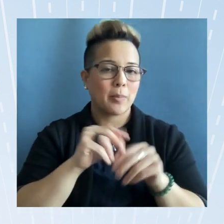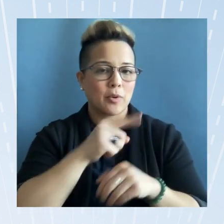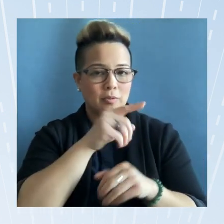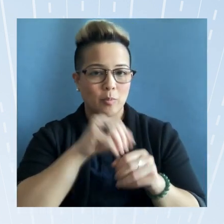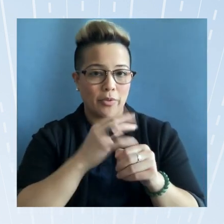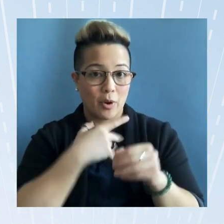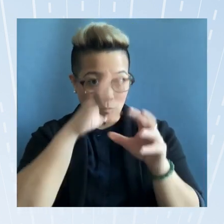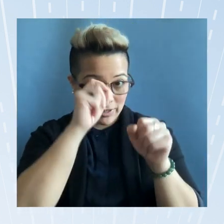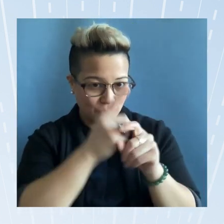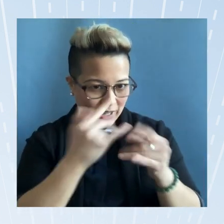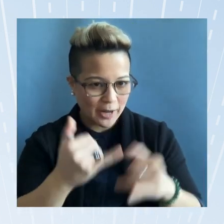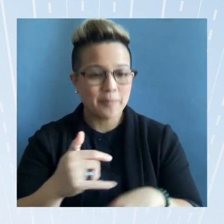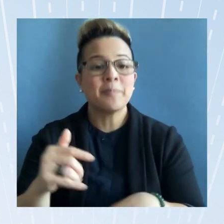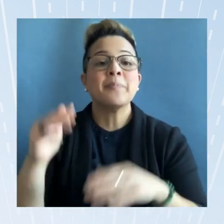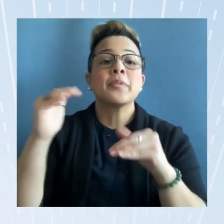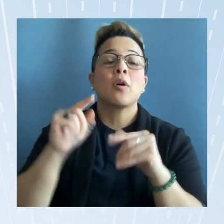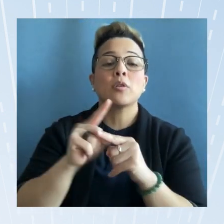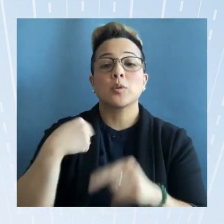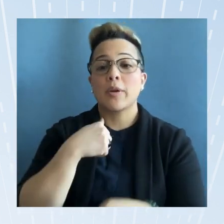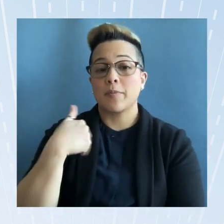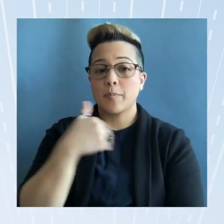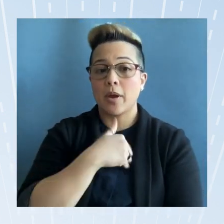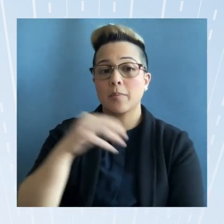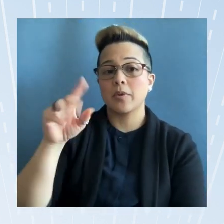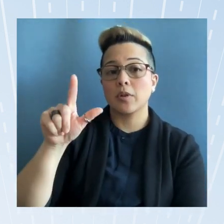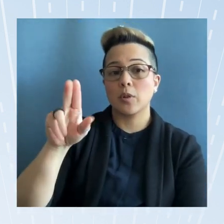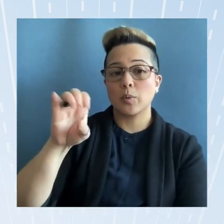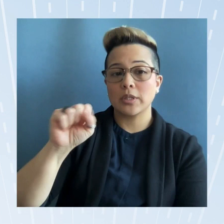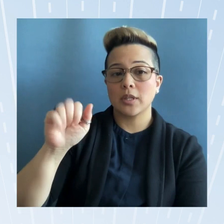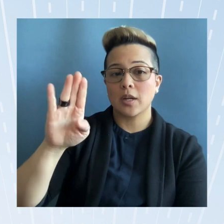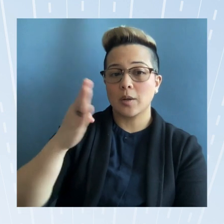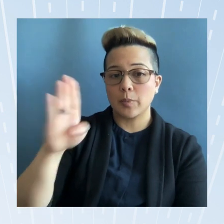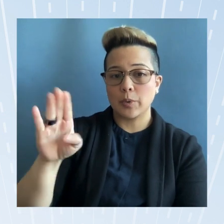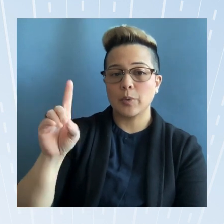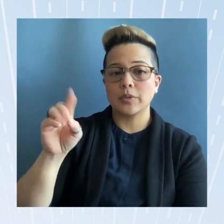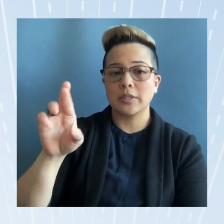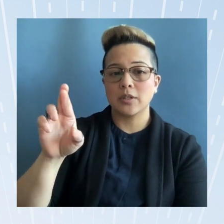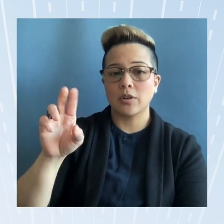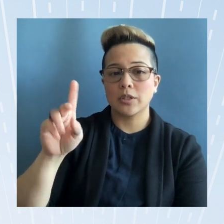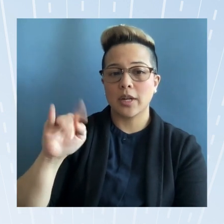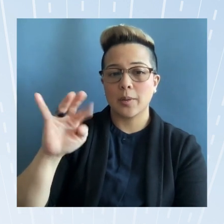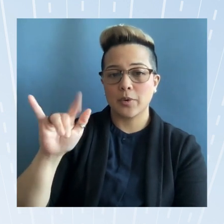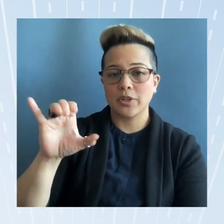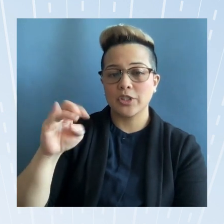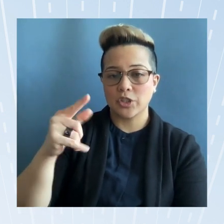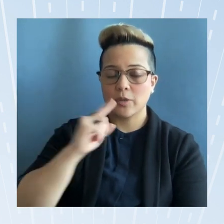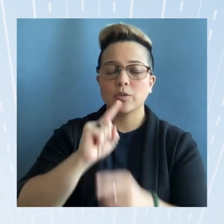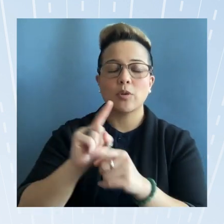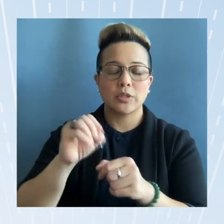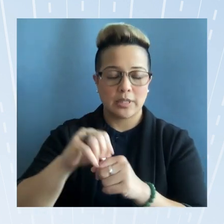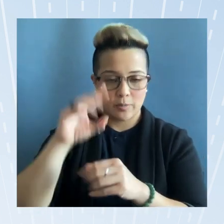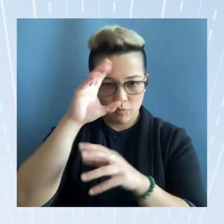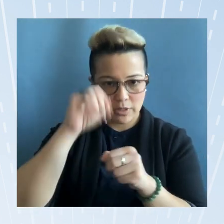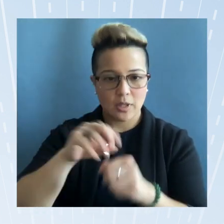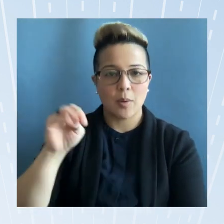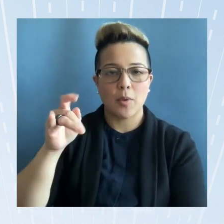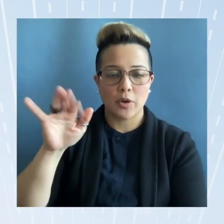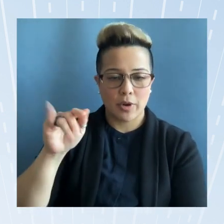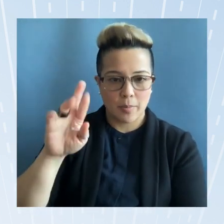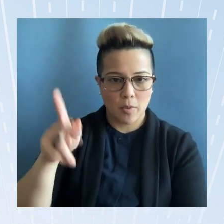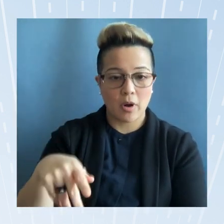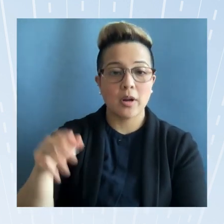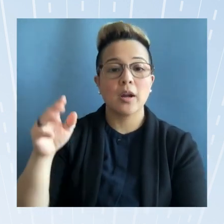members louisa blue dr kimberly chang carrie doy who is also with the president of monterey park michelle